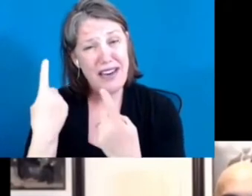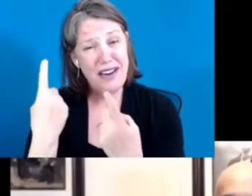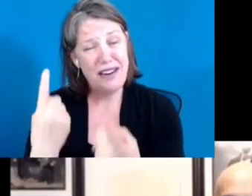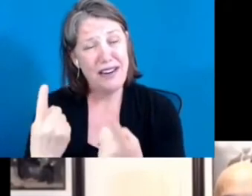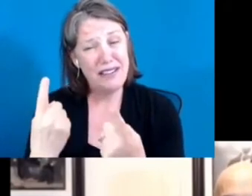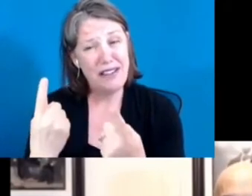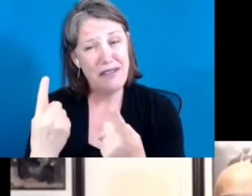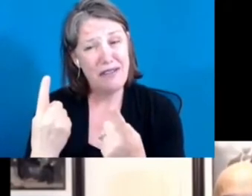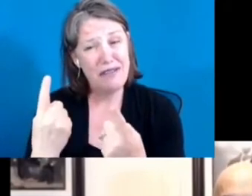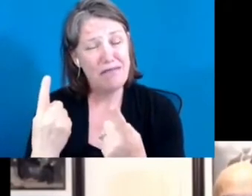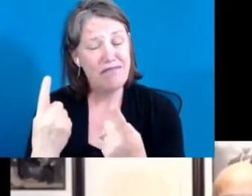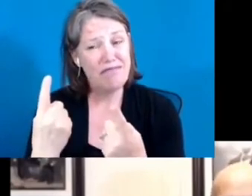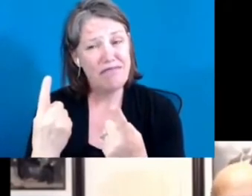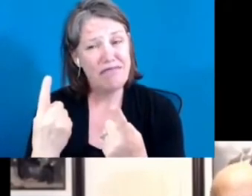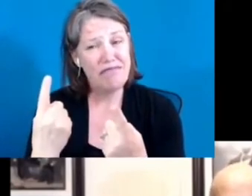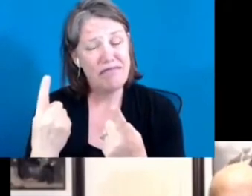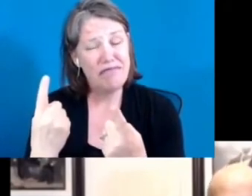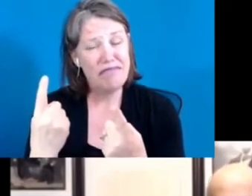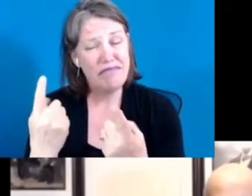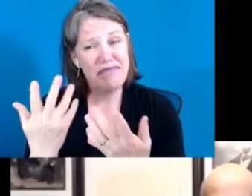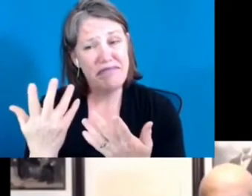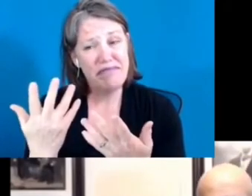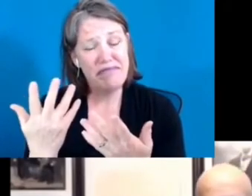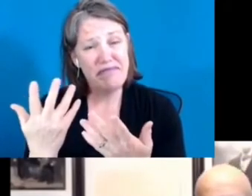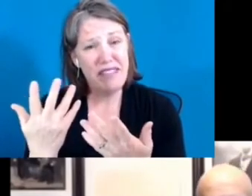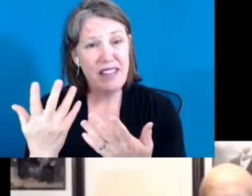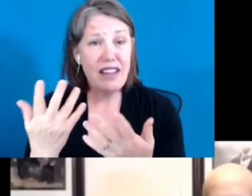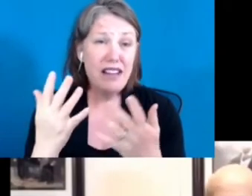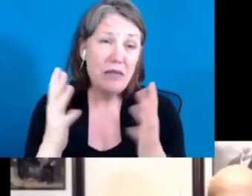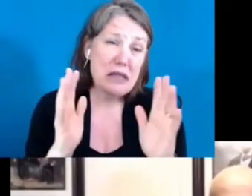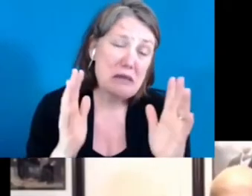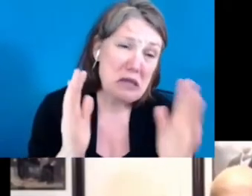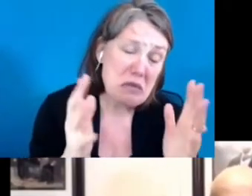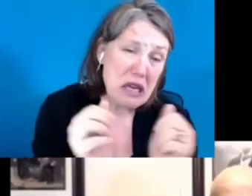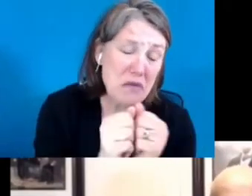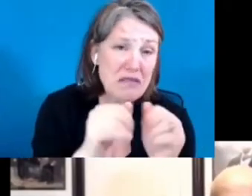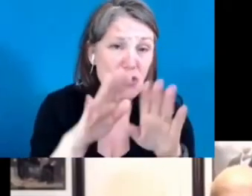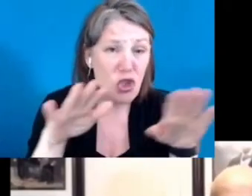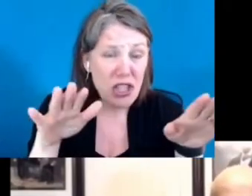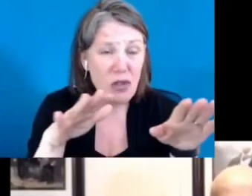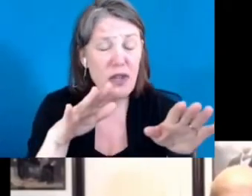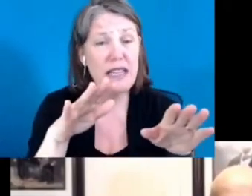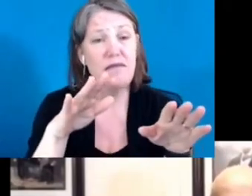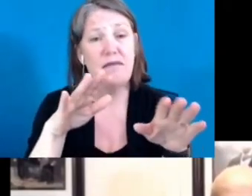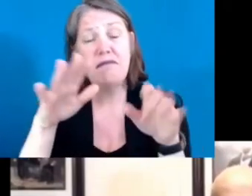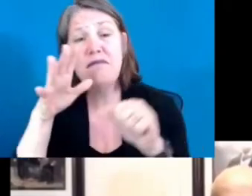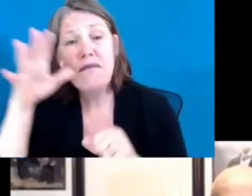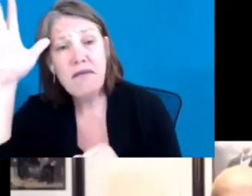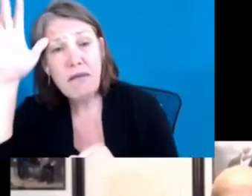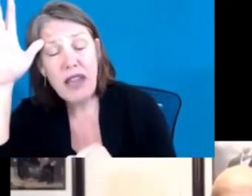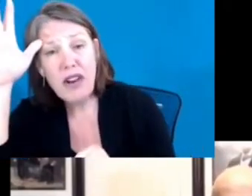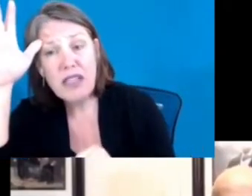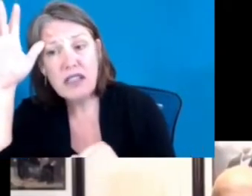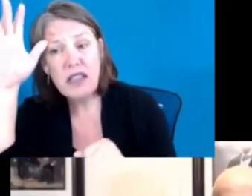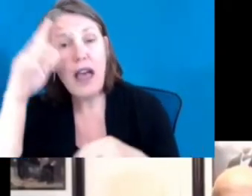school kids, parents, about the importance and value of education. And why their children and how